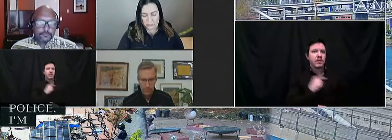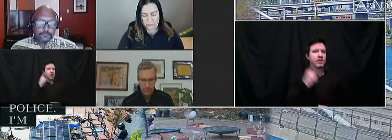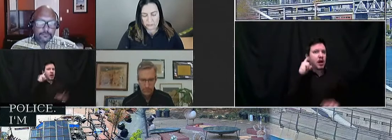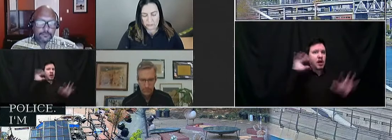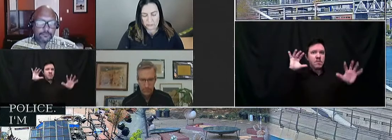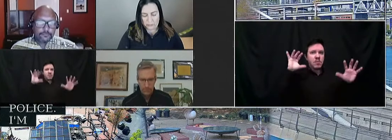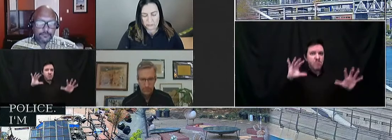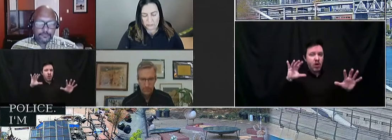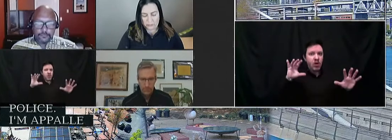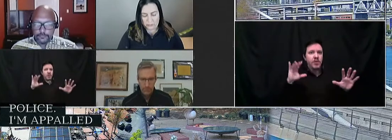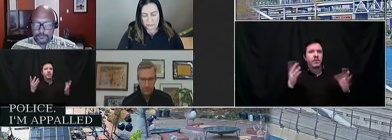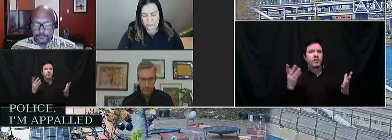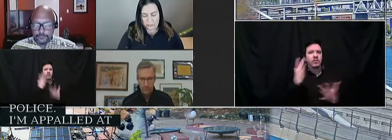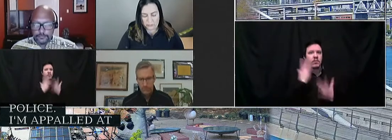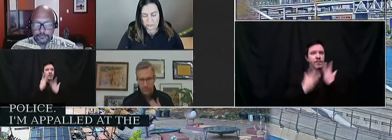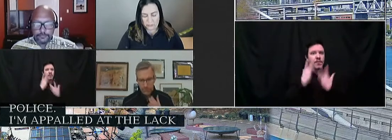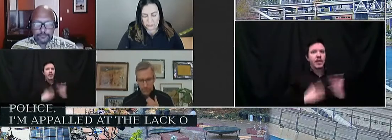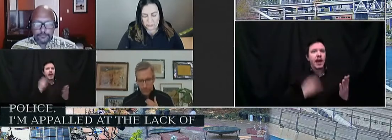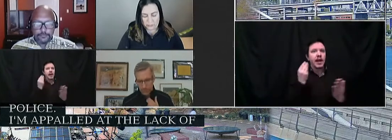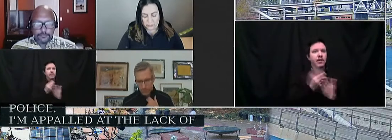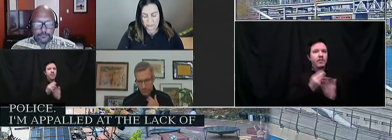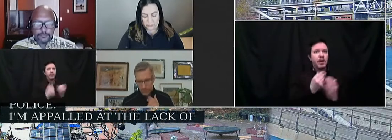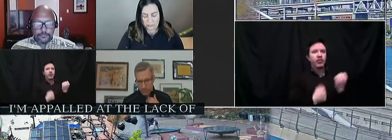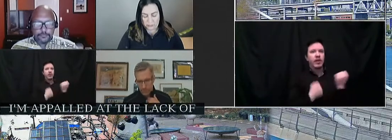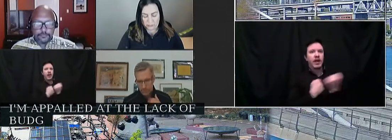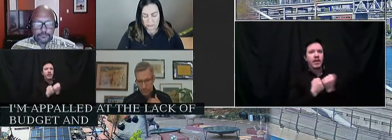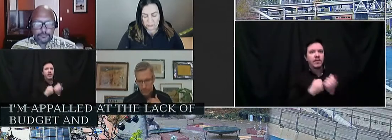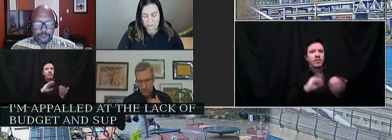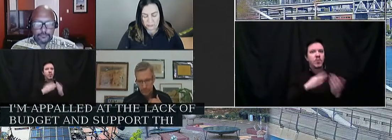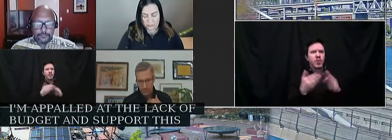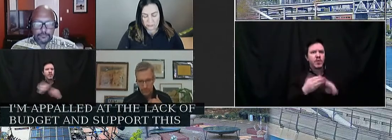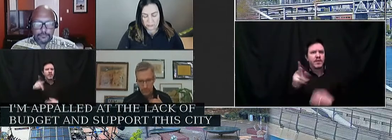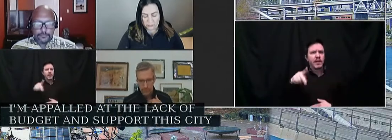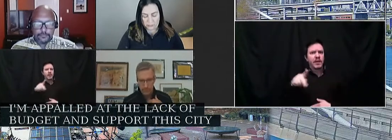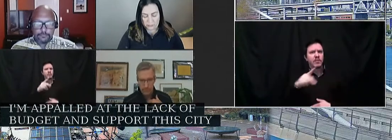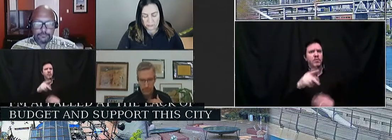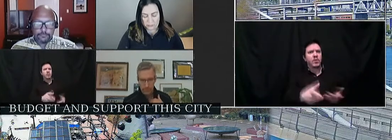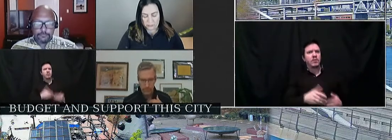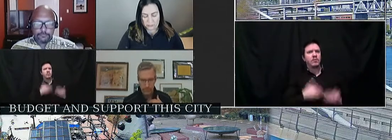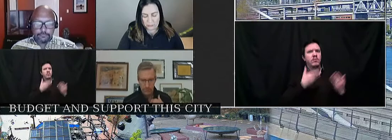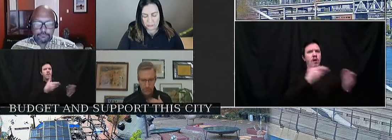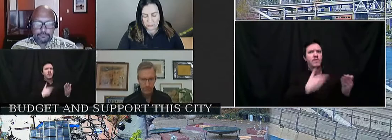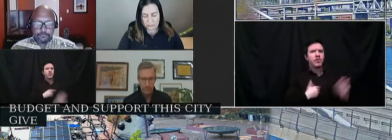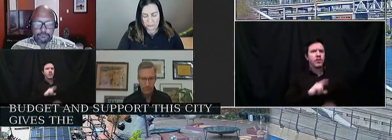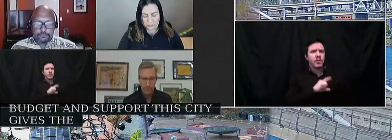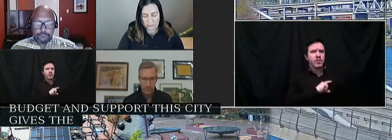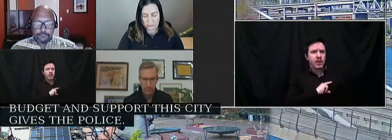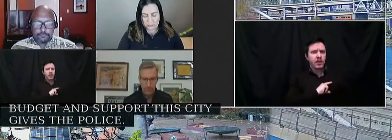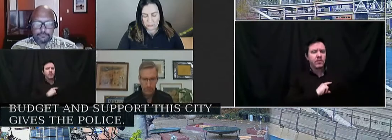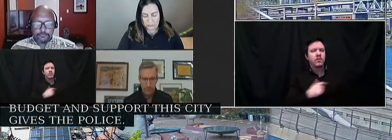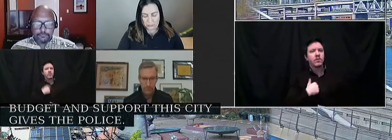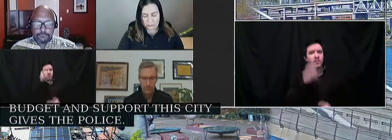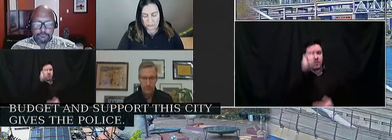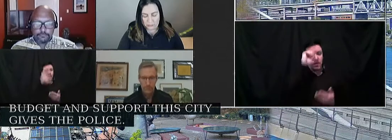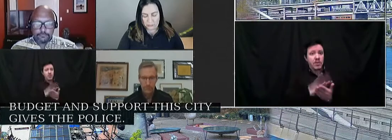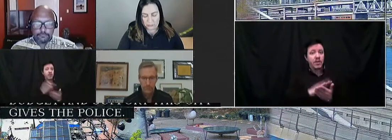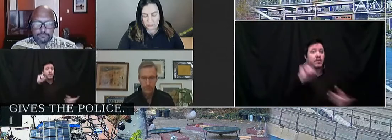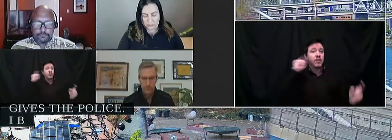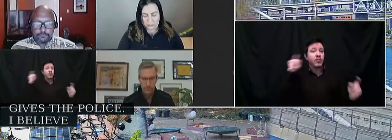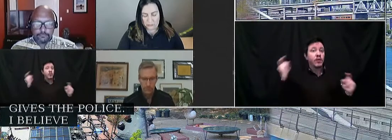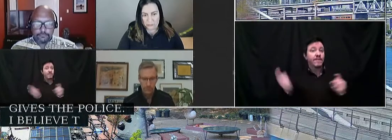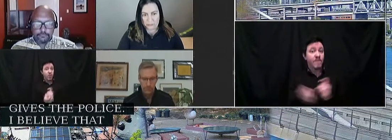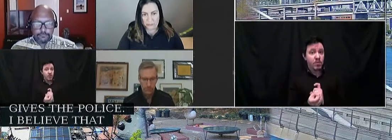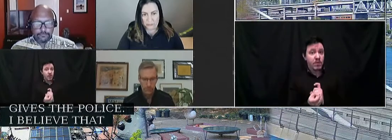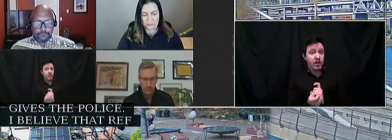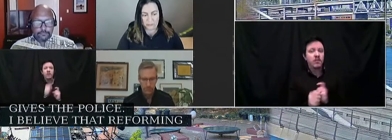lack of budget and support the city gives the police. I believe that reforming is